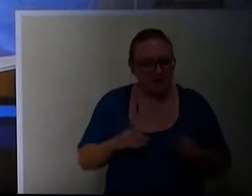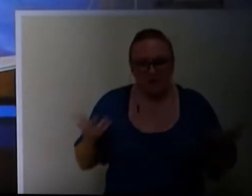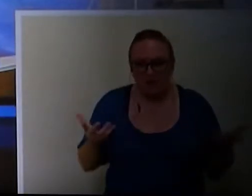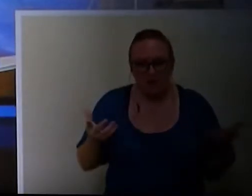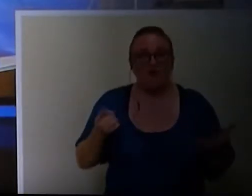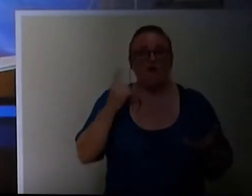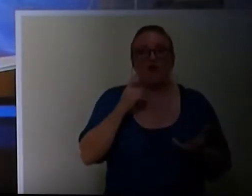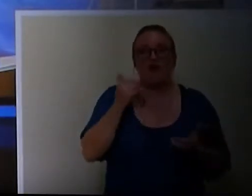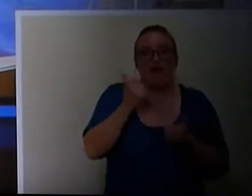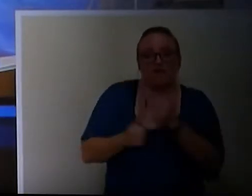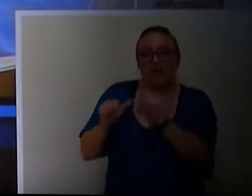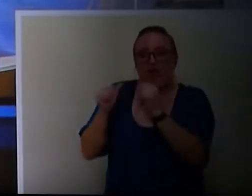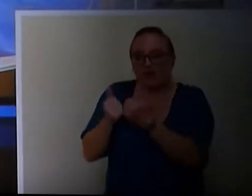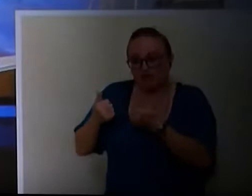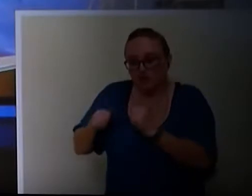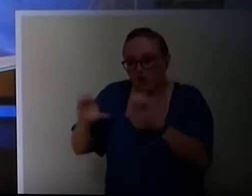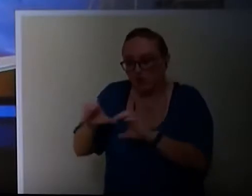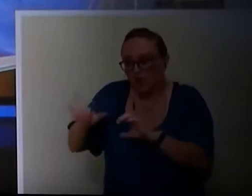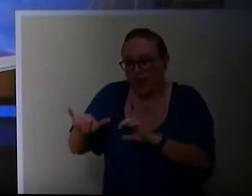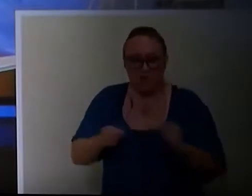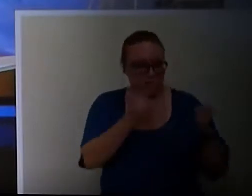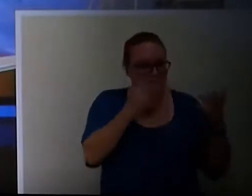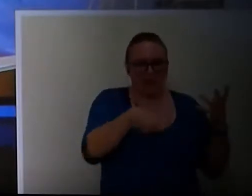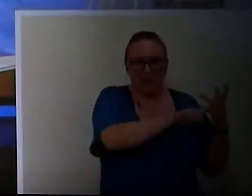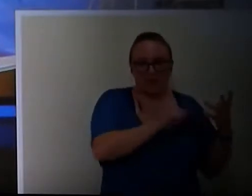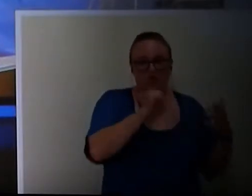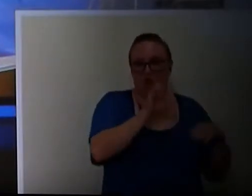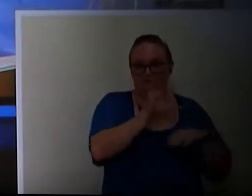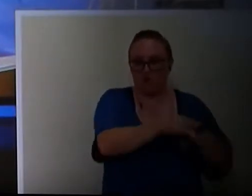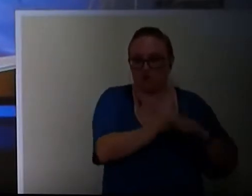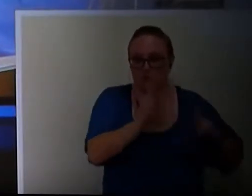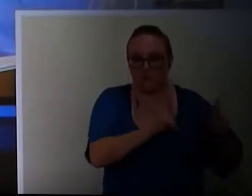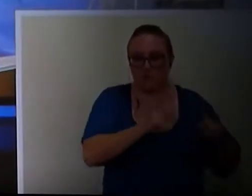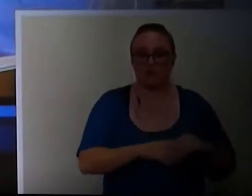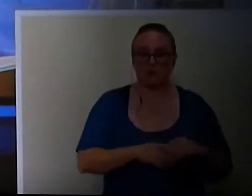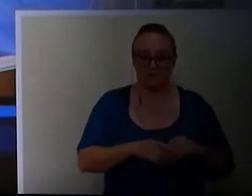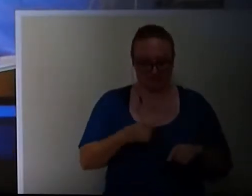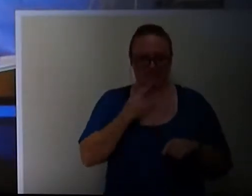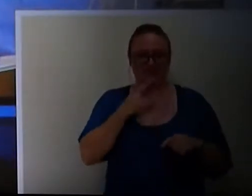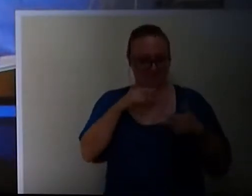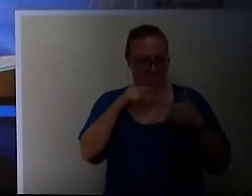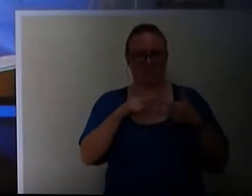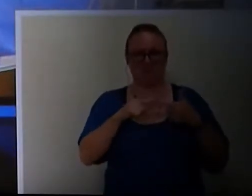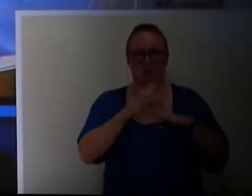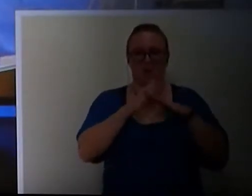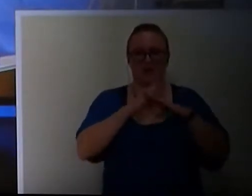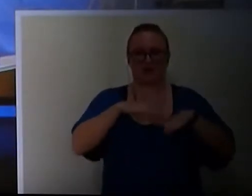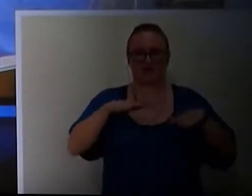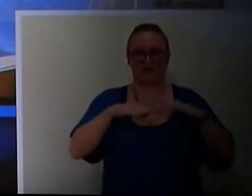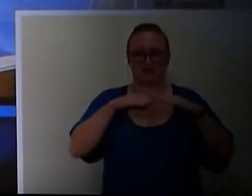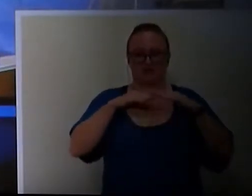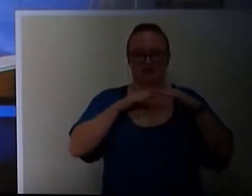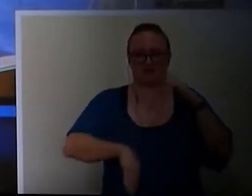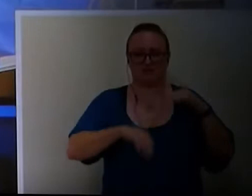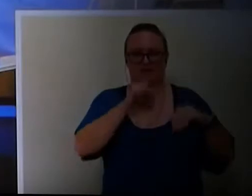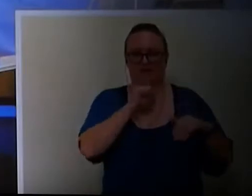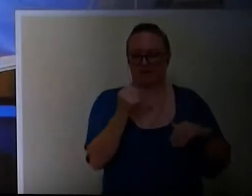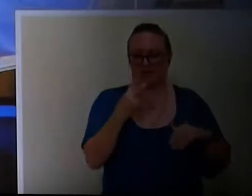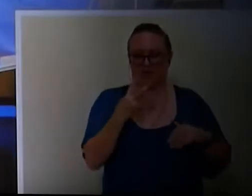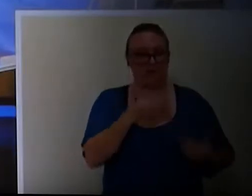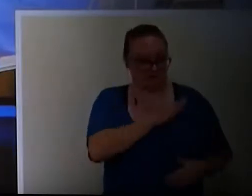For every agency attempting to do this, hundreds are not. Two, to protect children under 12. Is the board aware that